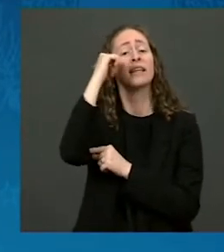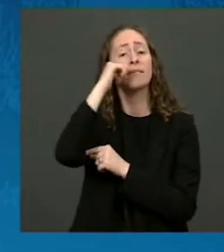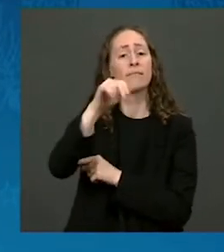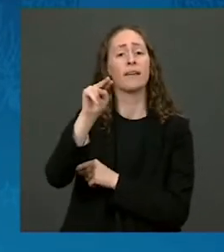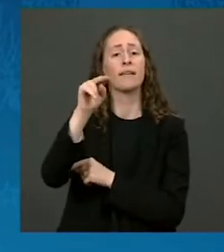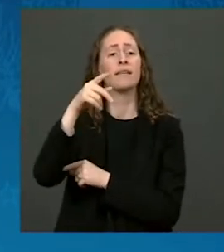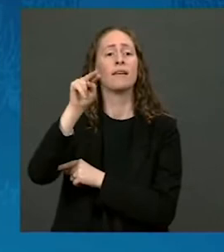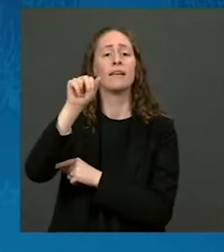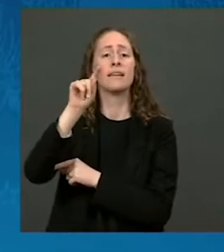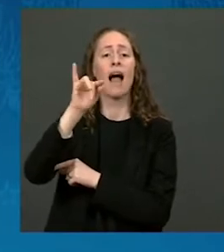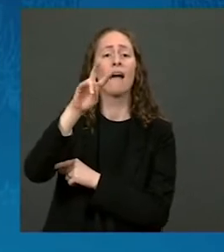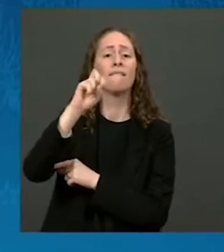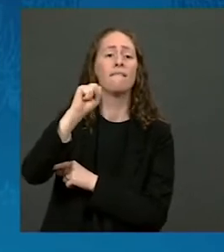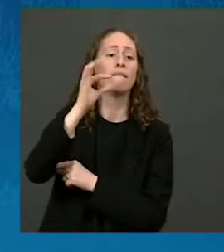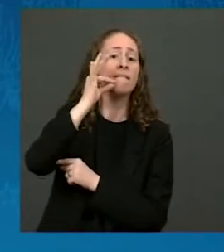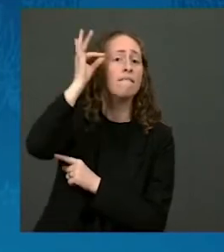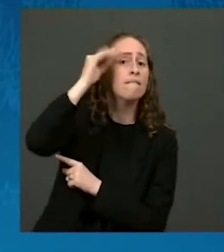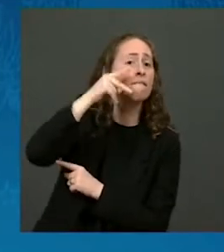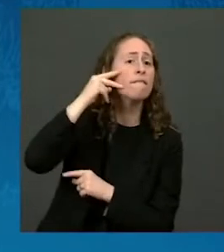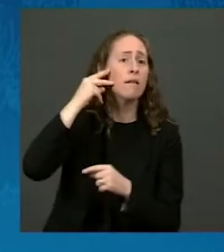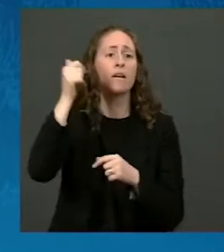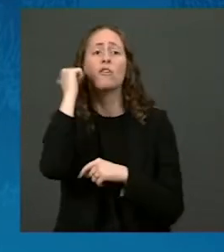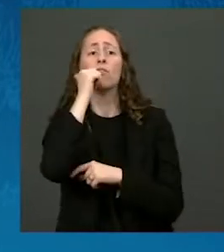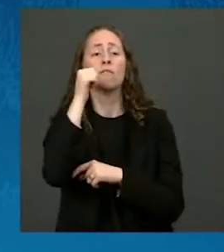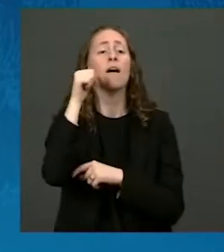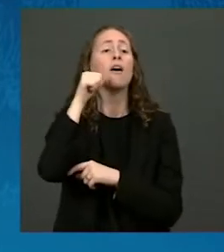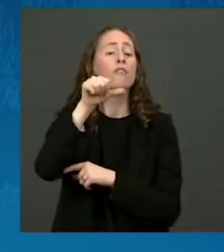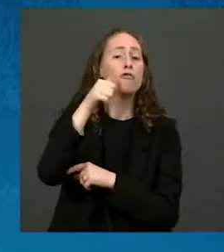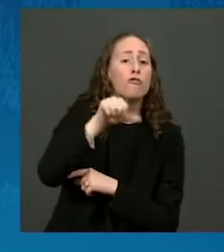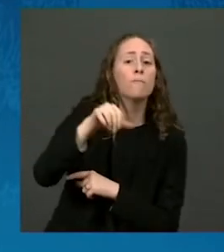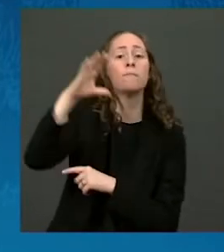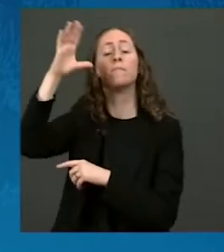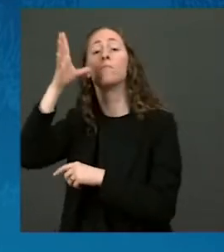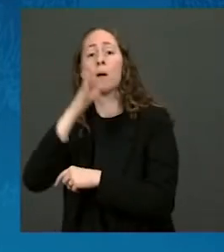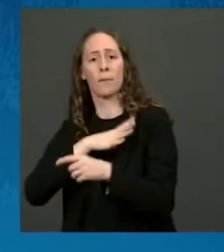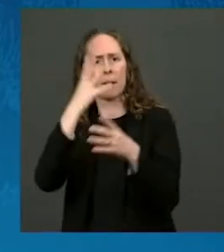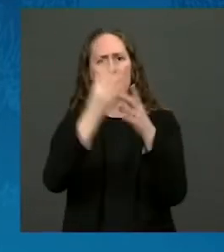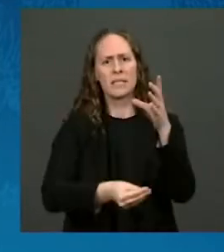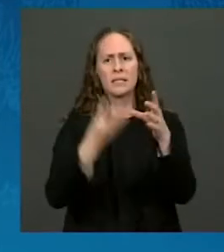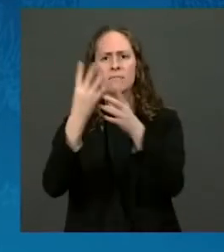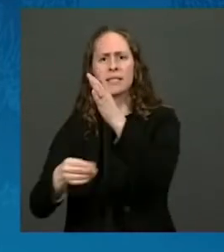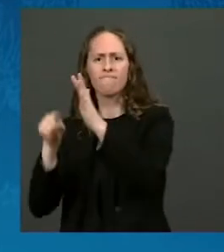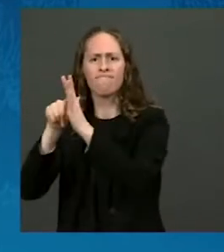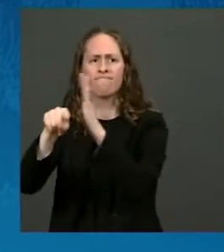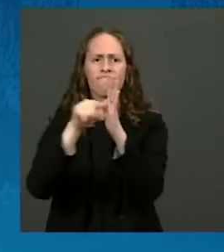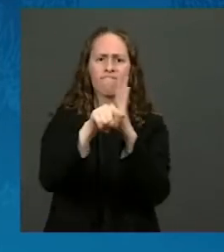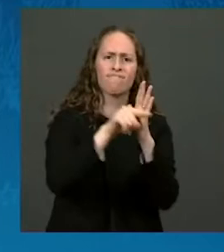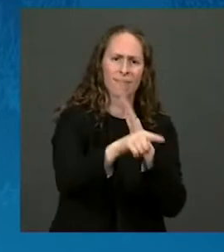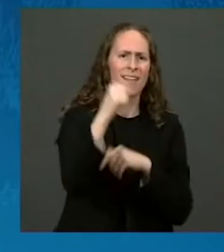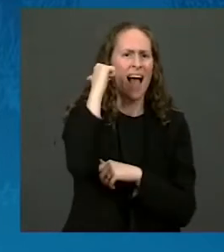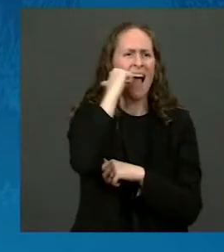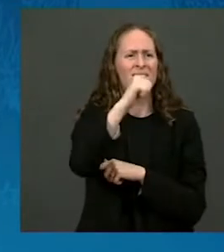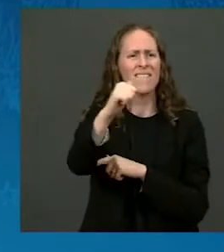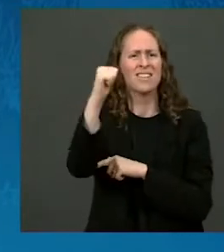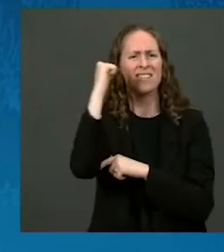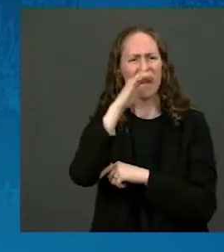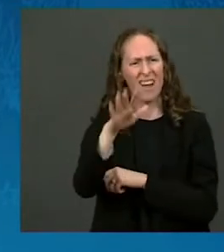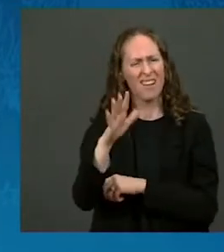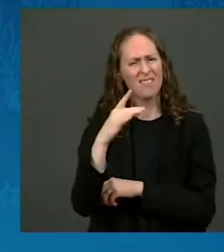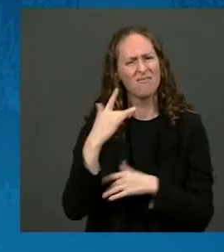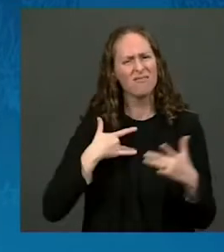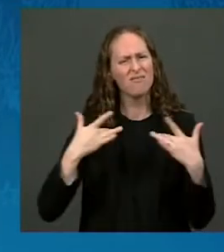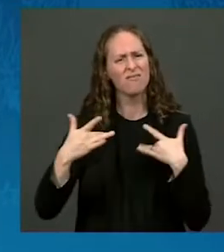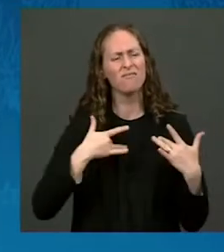This is an epidemic, and it must end. Today, we also know that Native